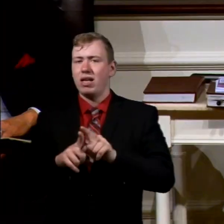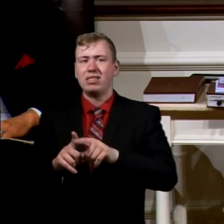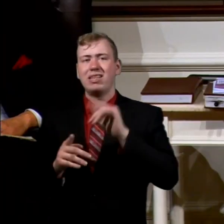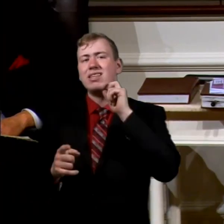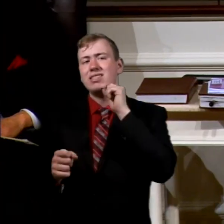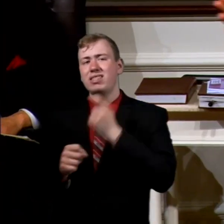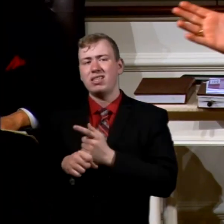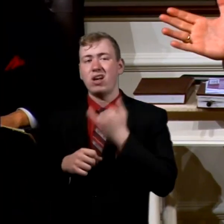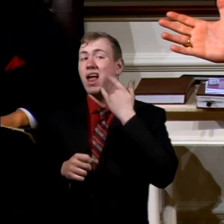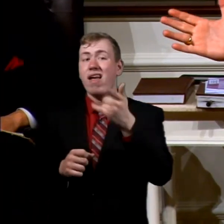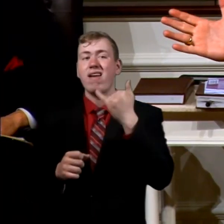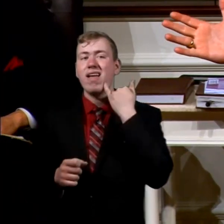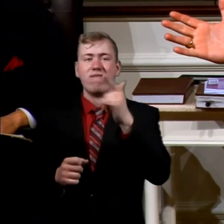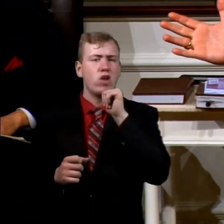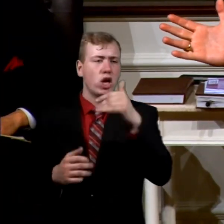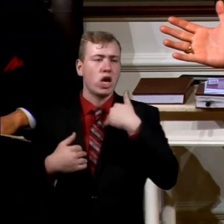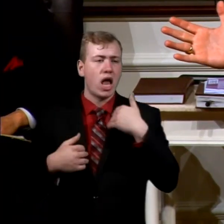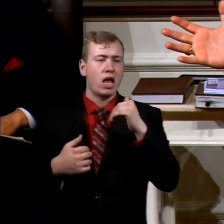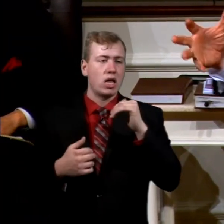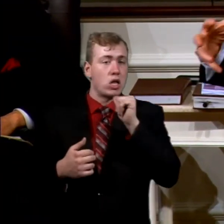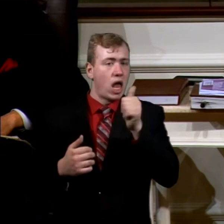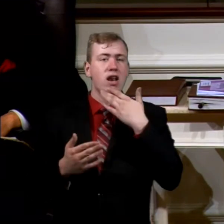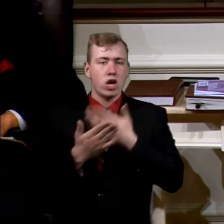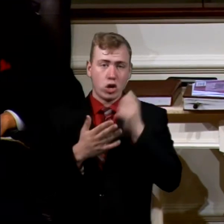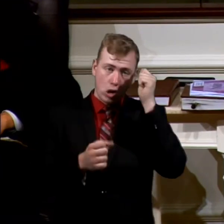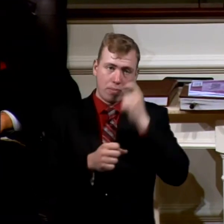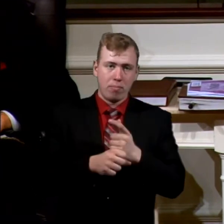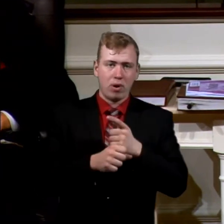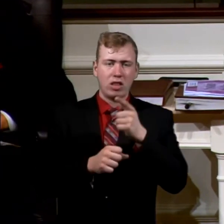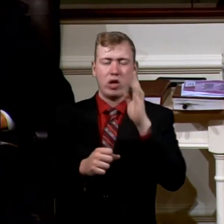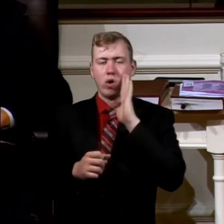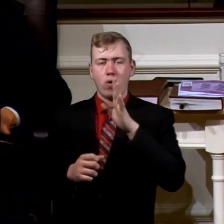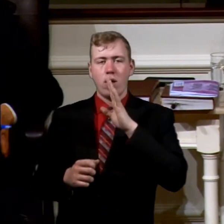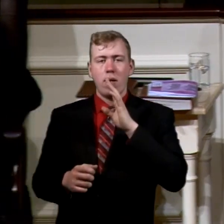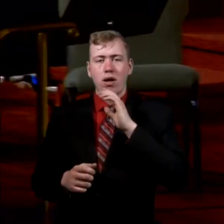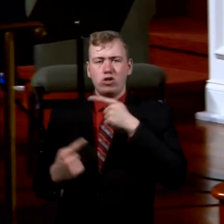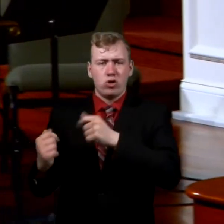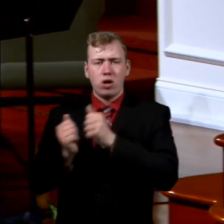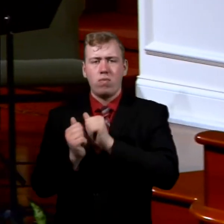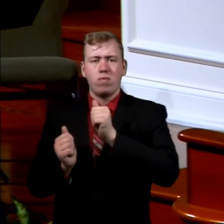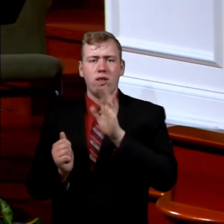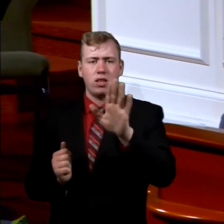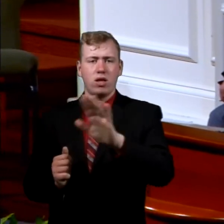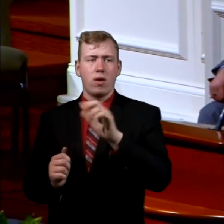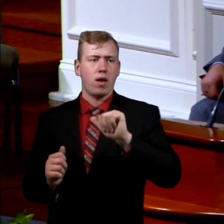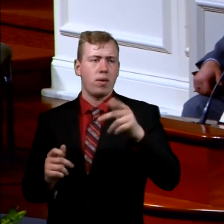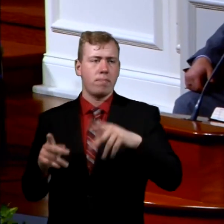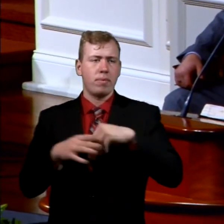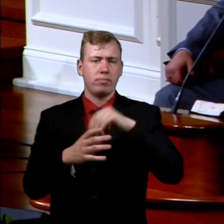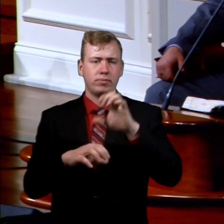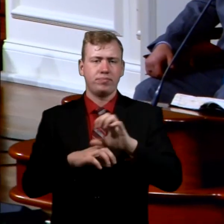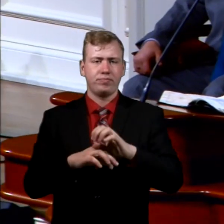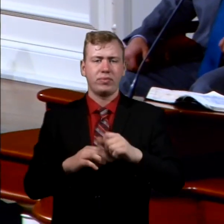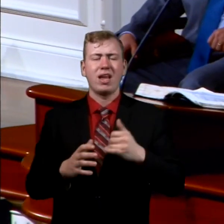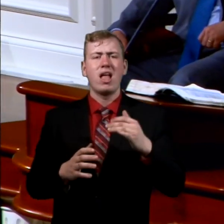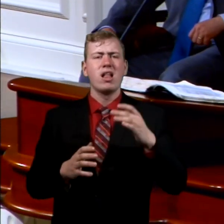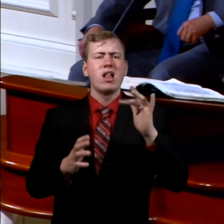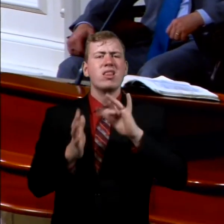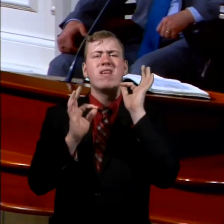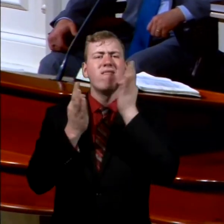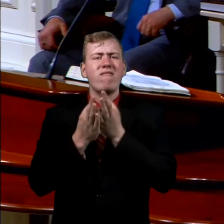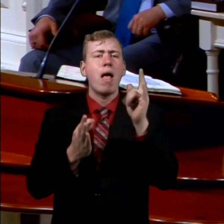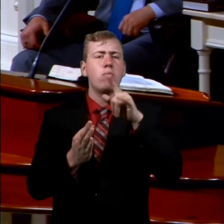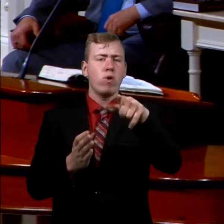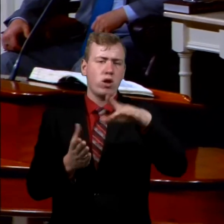sibling, you'll probably struggle with others too. It's that incubator in which God helps us to learn relationships in this life.